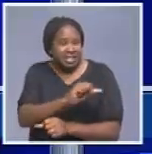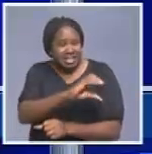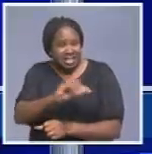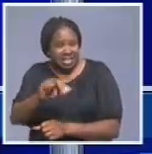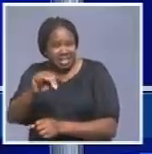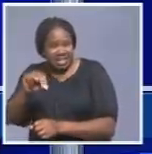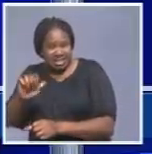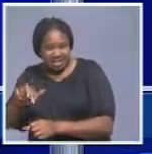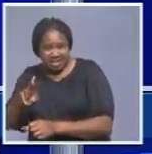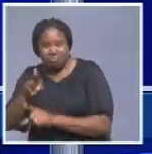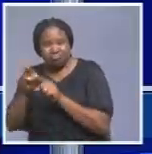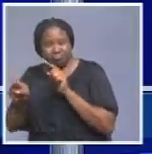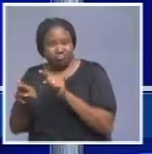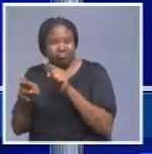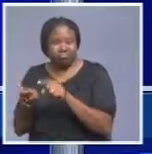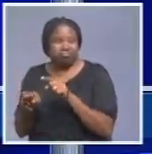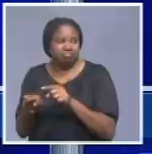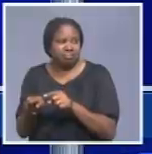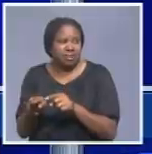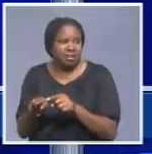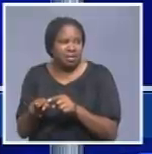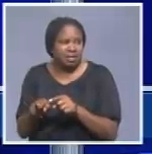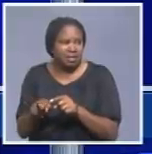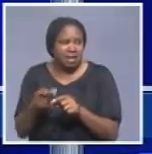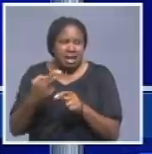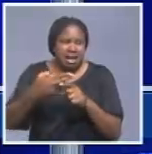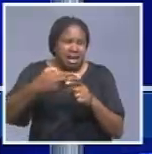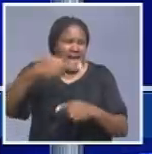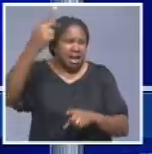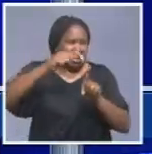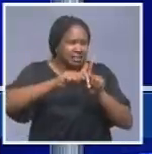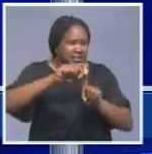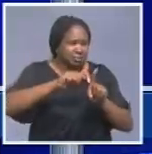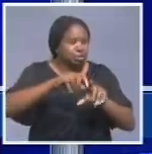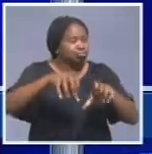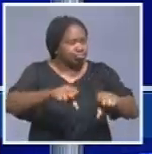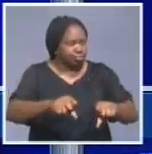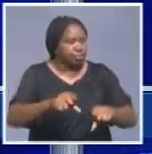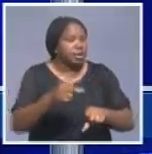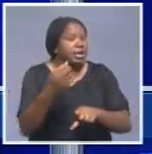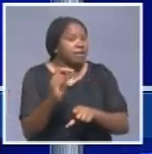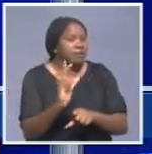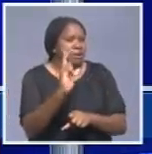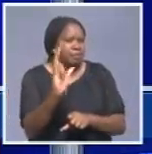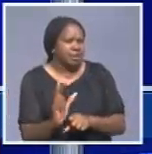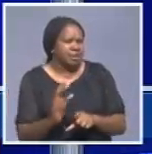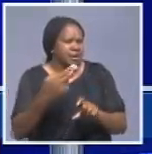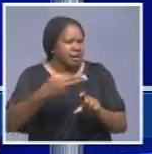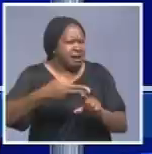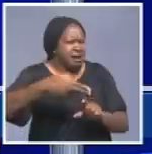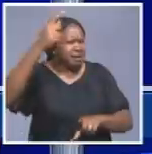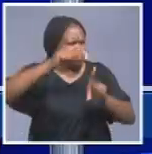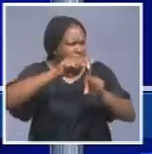pick up the temperature, high temperature. If a person has got high fever,